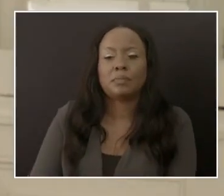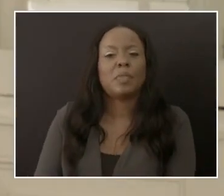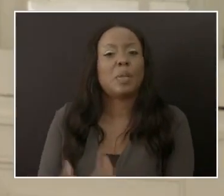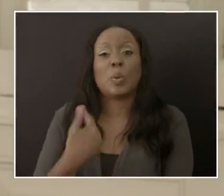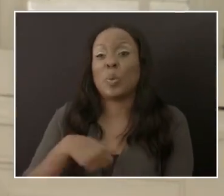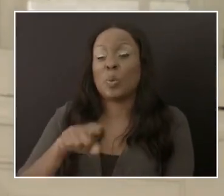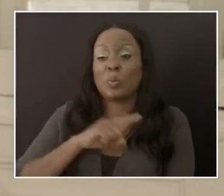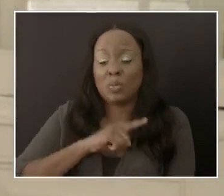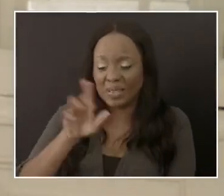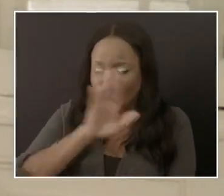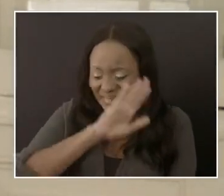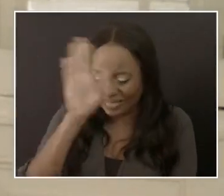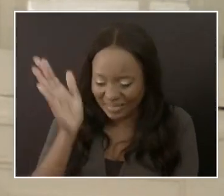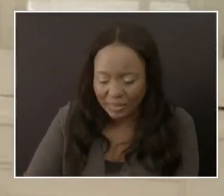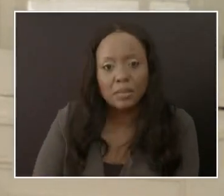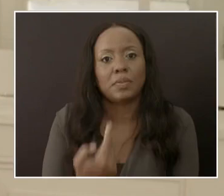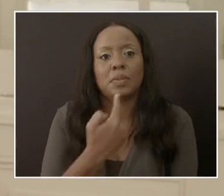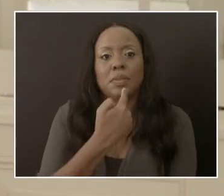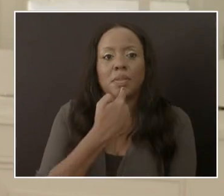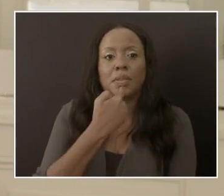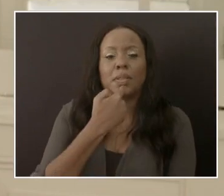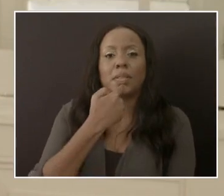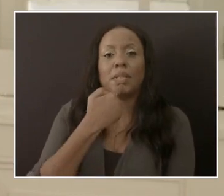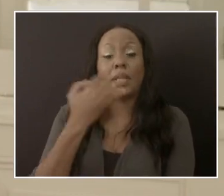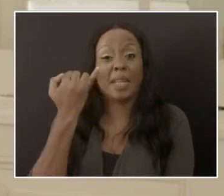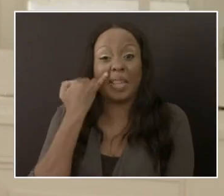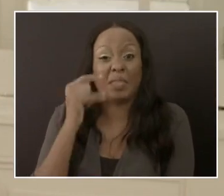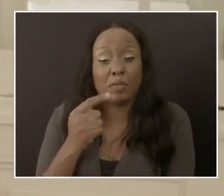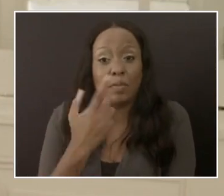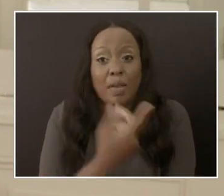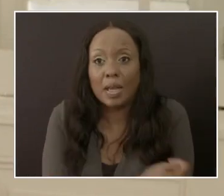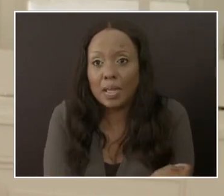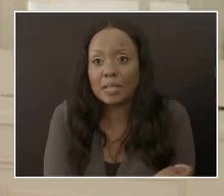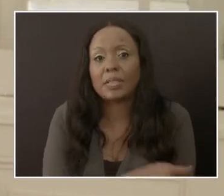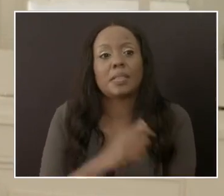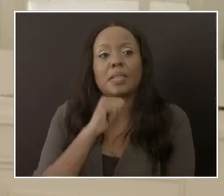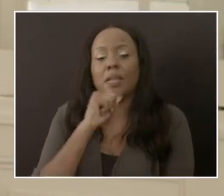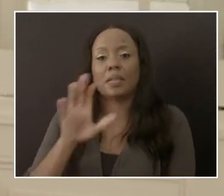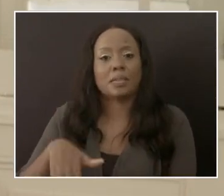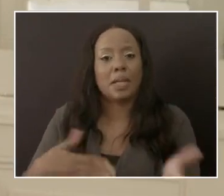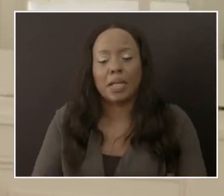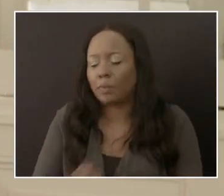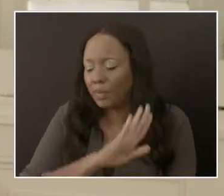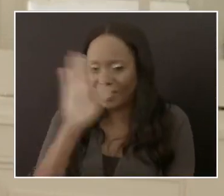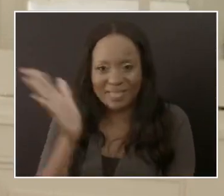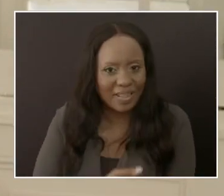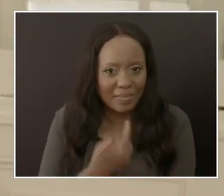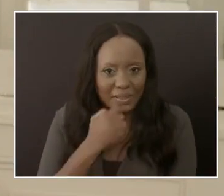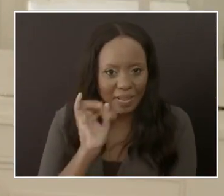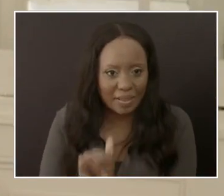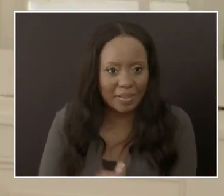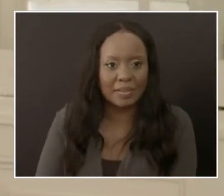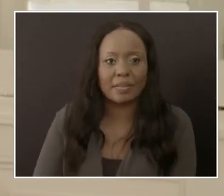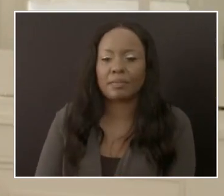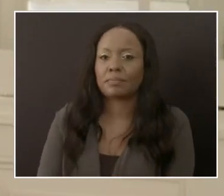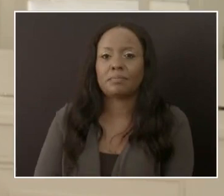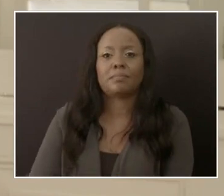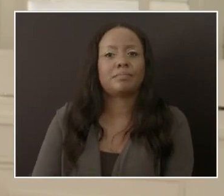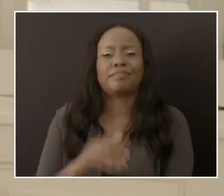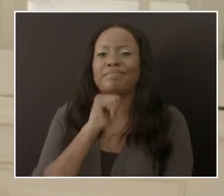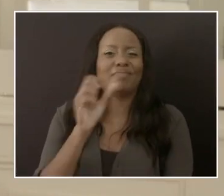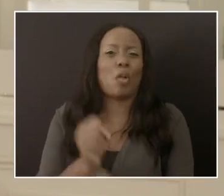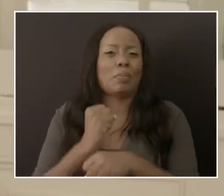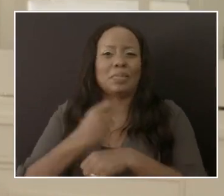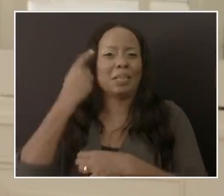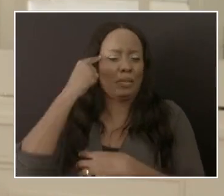the public that the vaccinated population will not die. And that just doesn't make any sense.